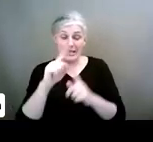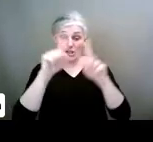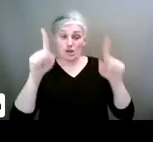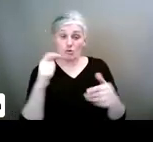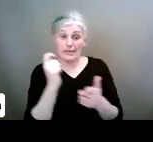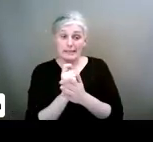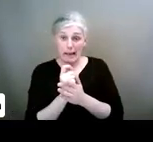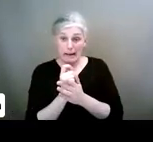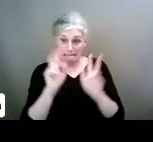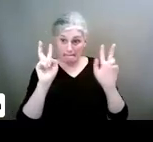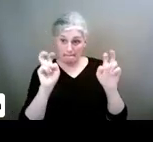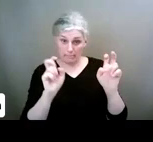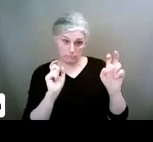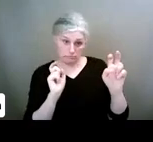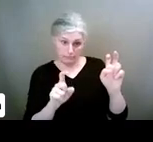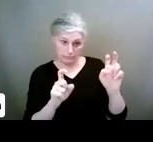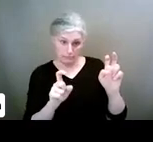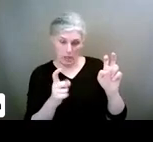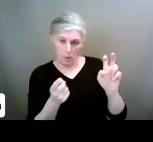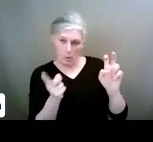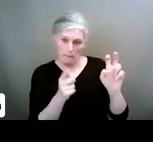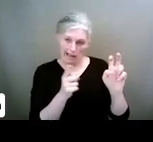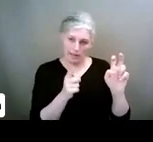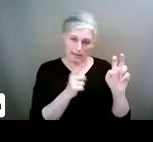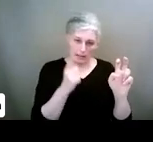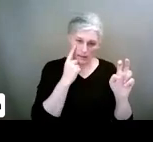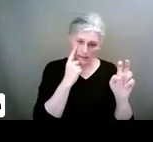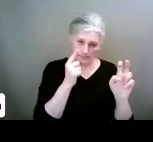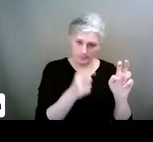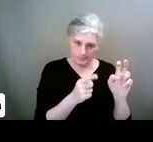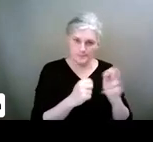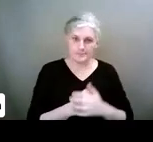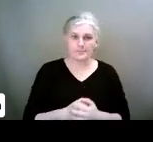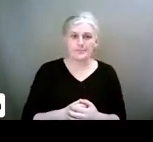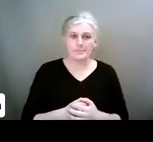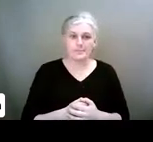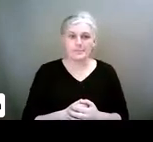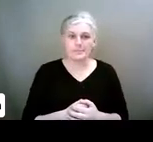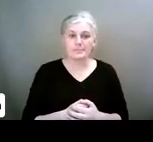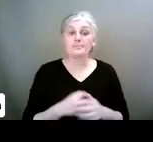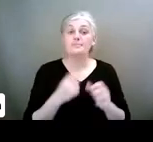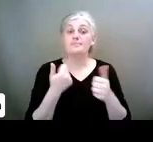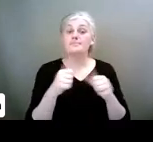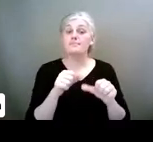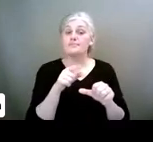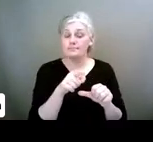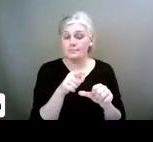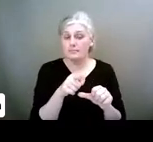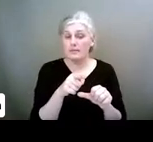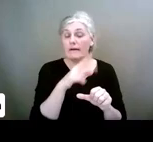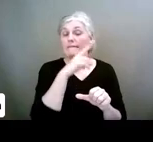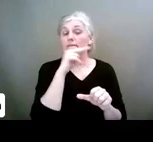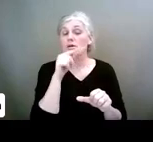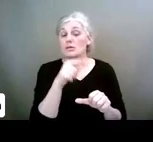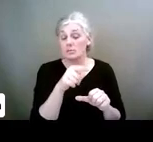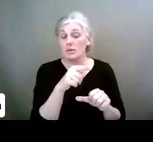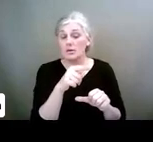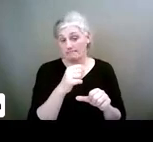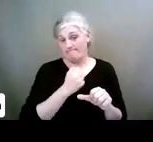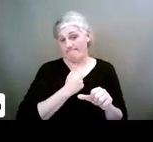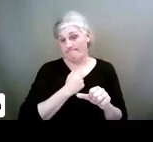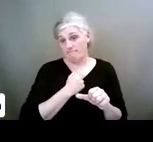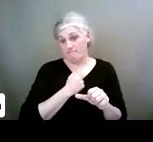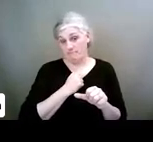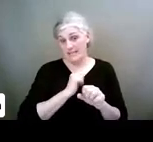So once you're in. So if I just go back here. A little bit. OK. So say, for example, now this is my